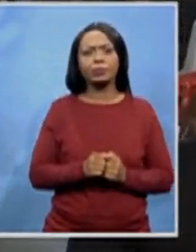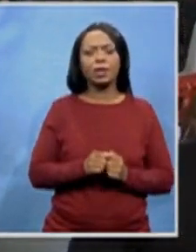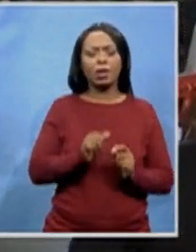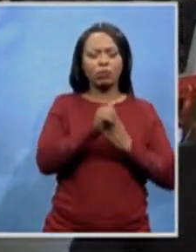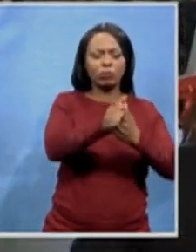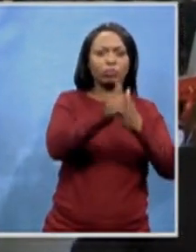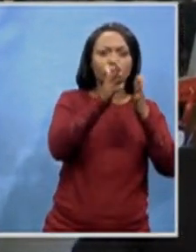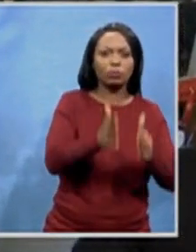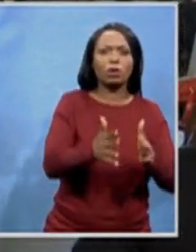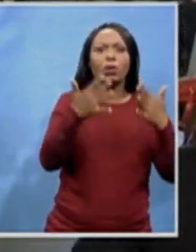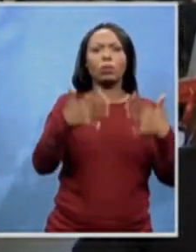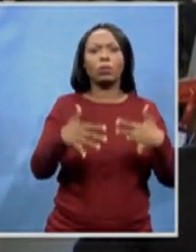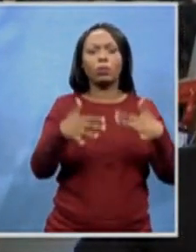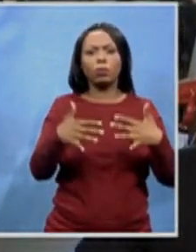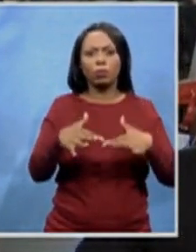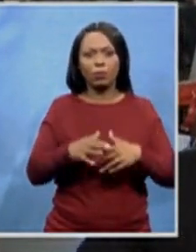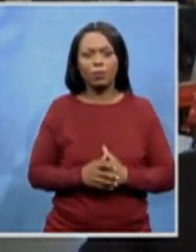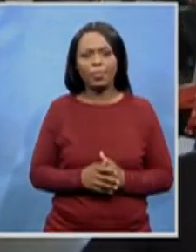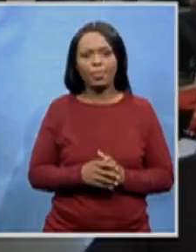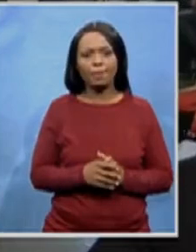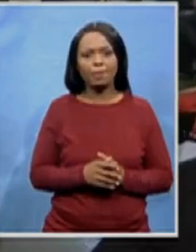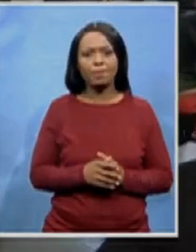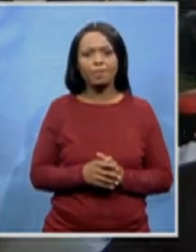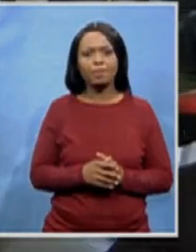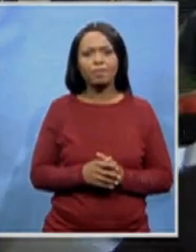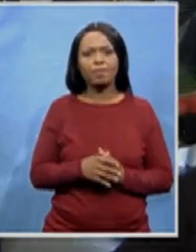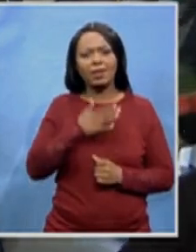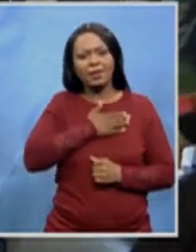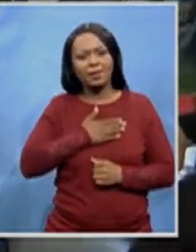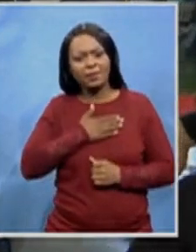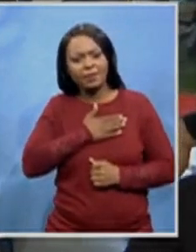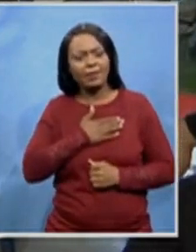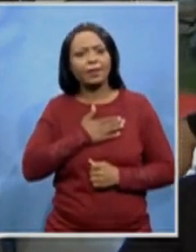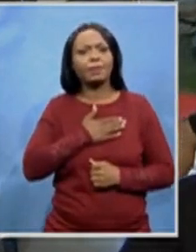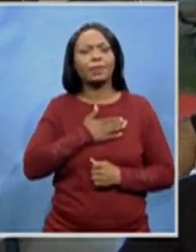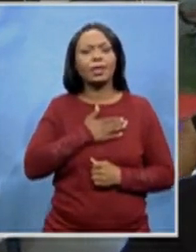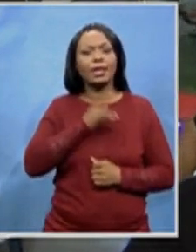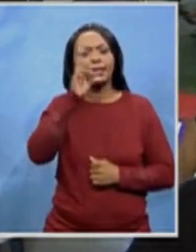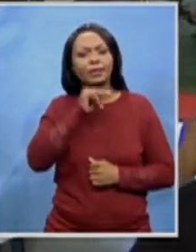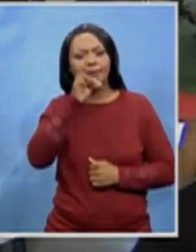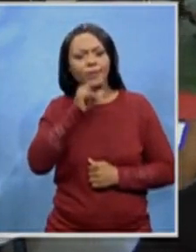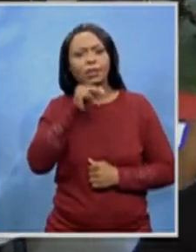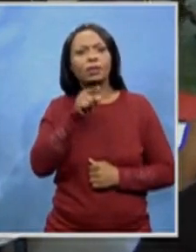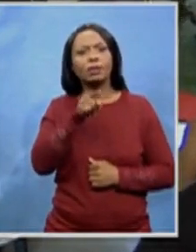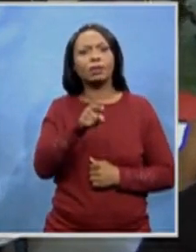the era he symbolizes and the generation he was part of.